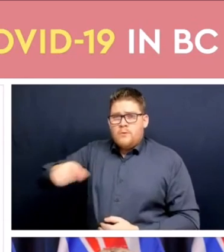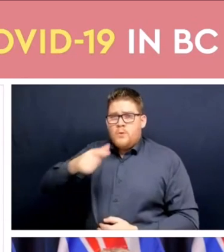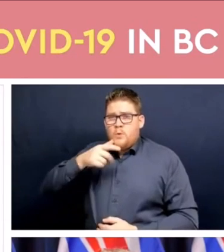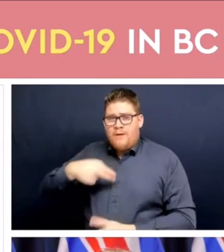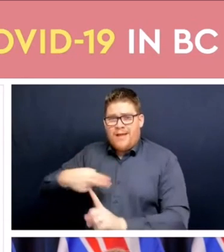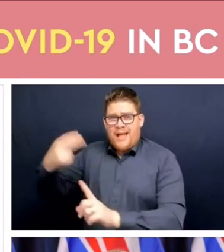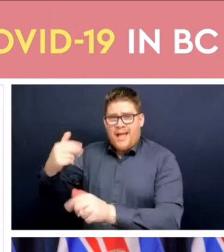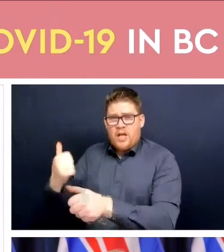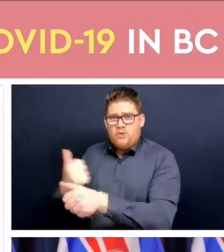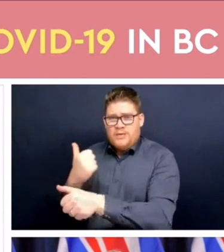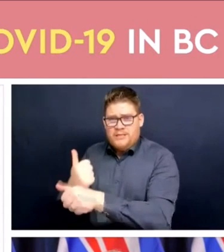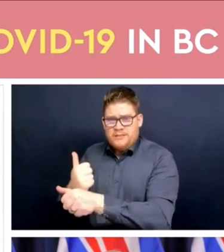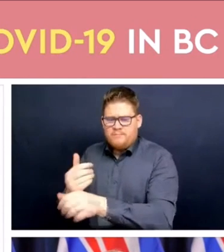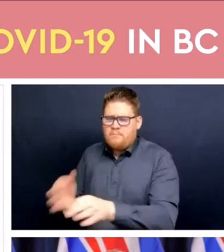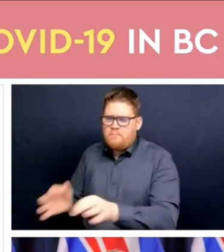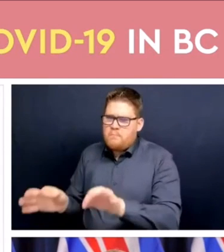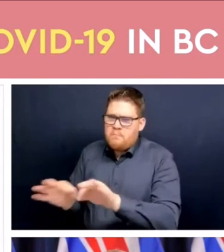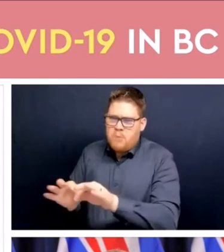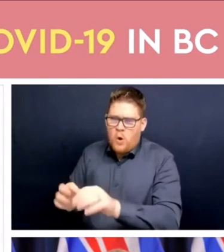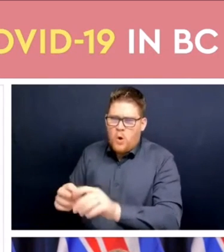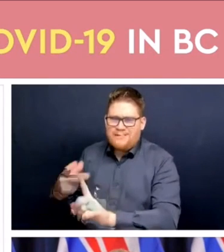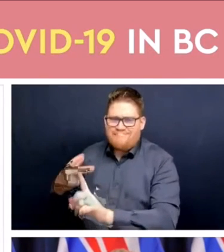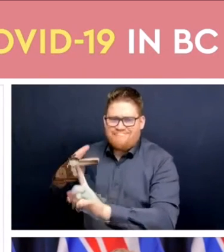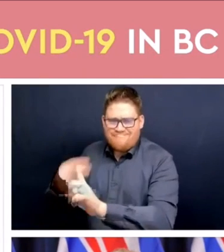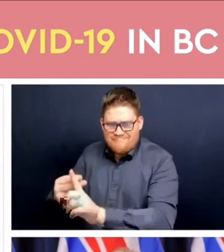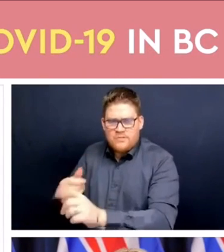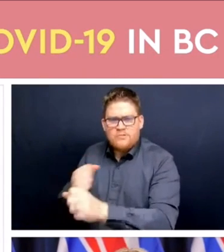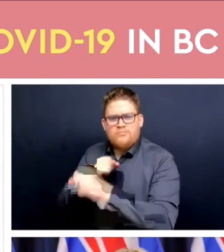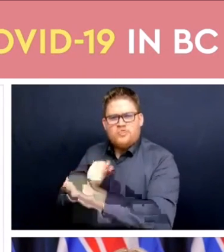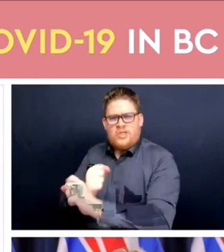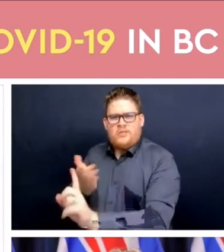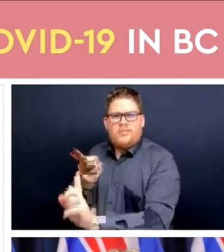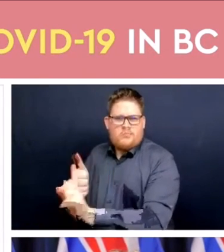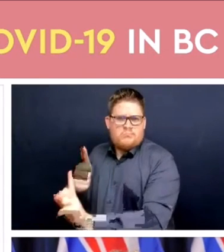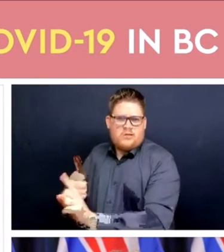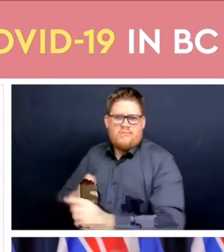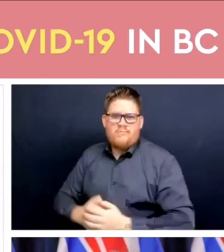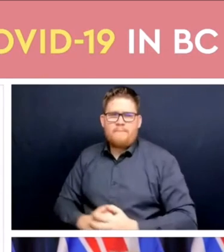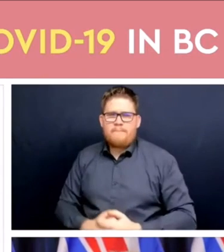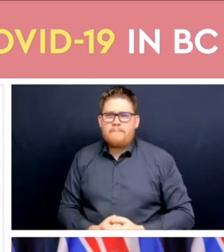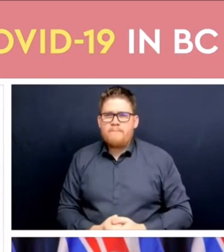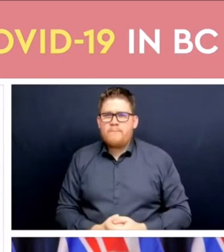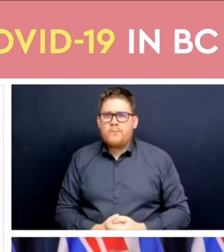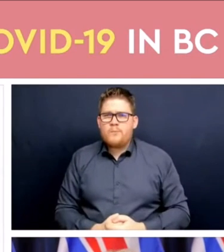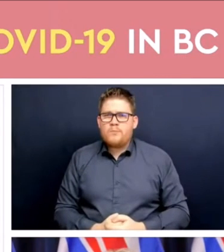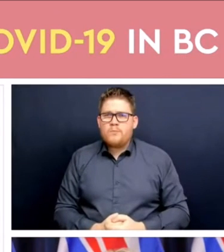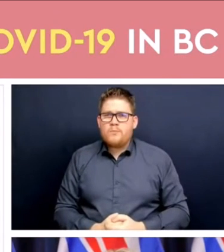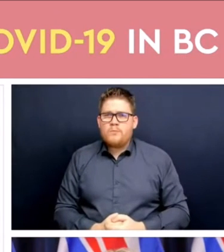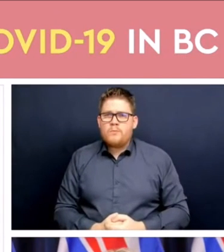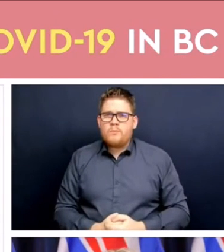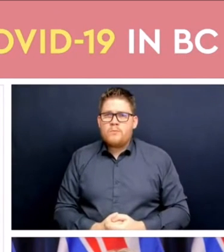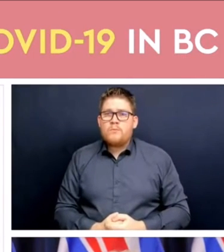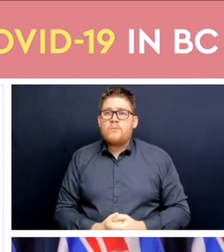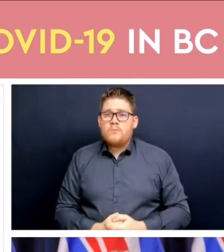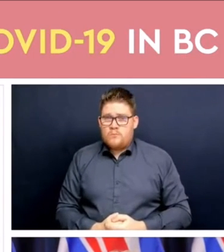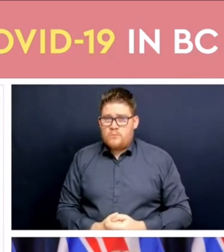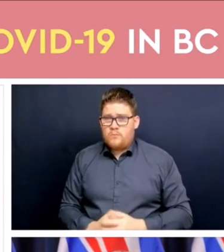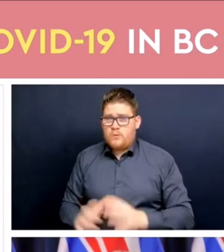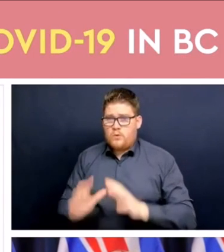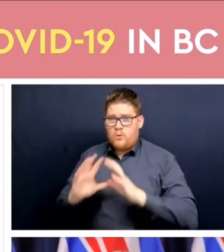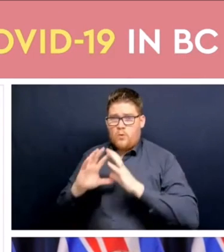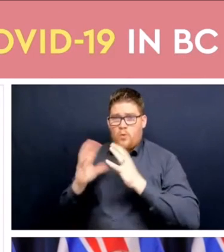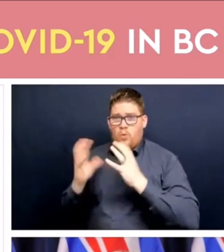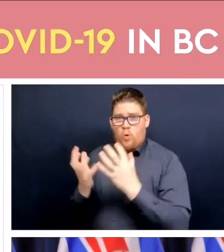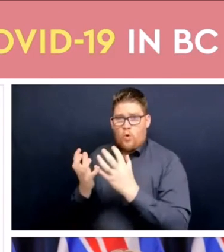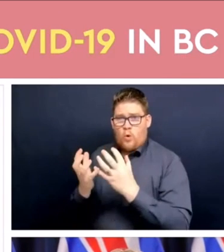if we go to the next slide BC is one of the most vaccinated jurisdictions in the world and we also know from the modeling that we've done